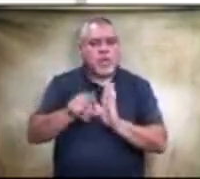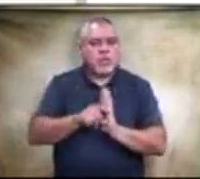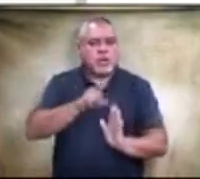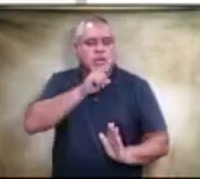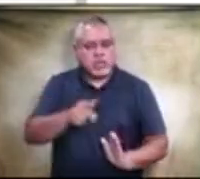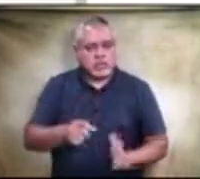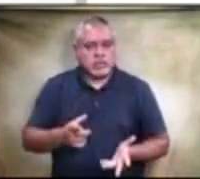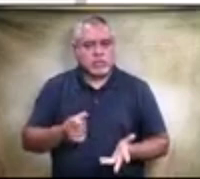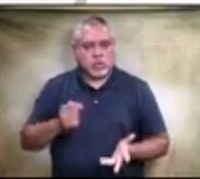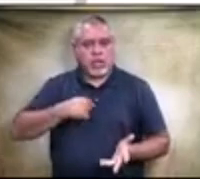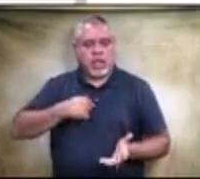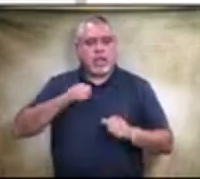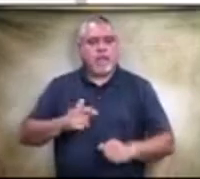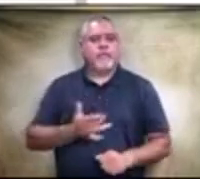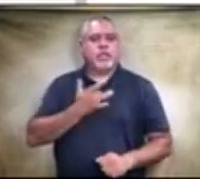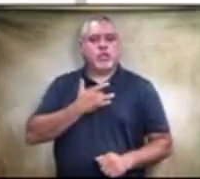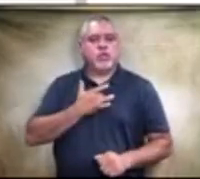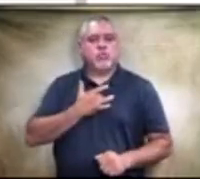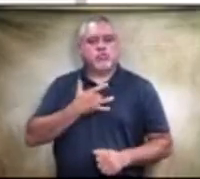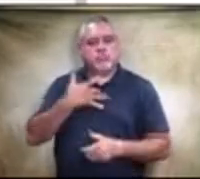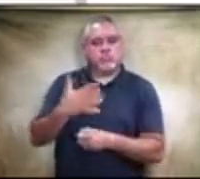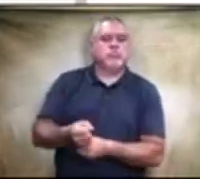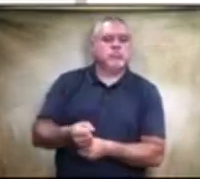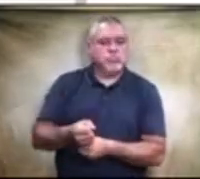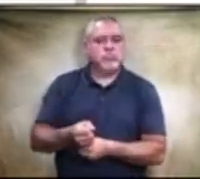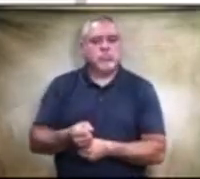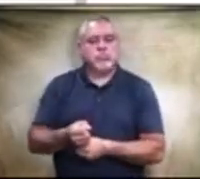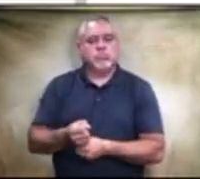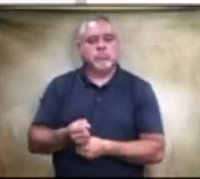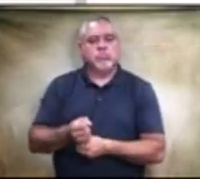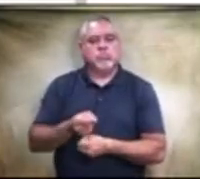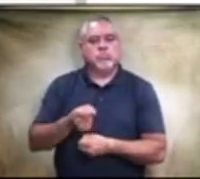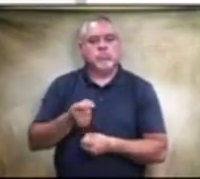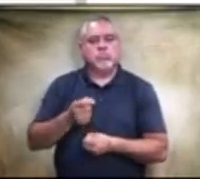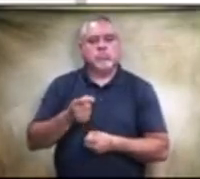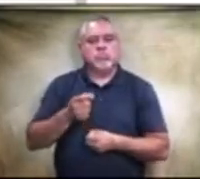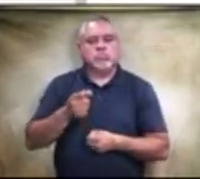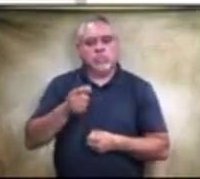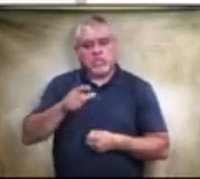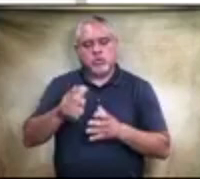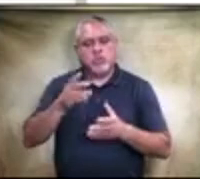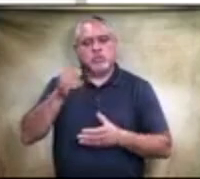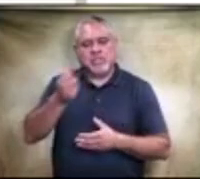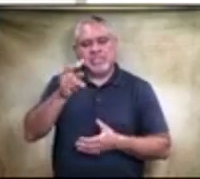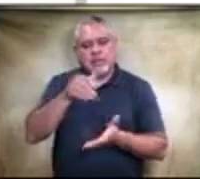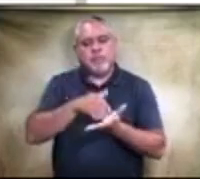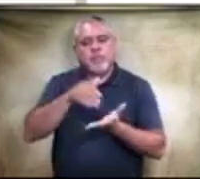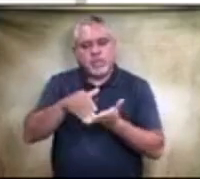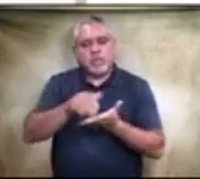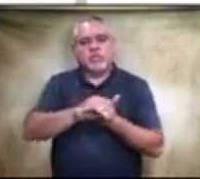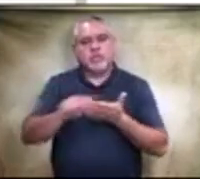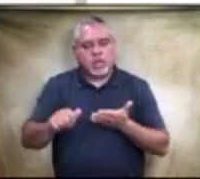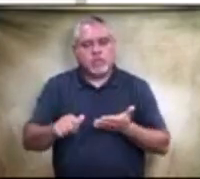so that I can feel comfortable that the district will spend $16 million in, in, in